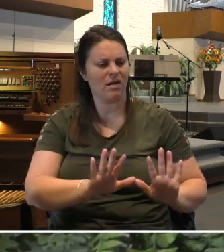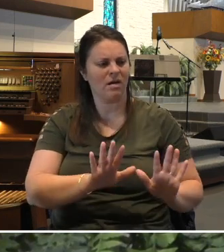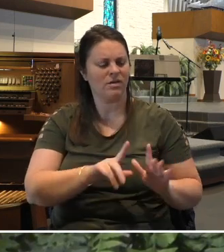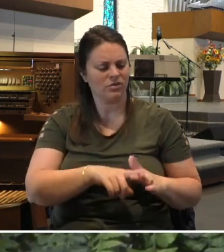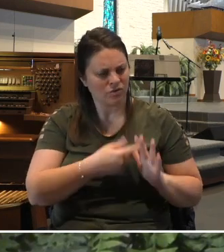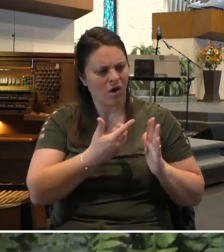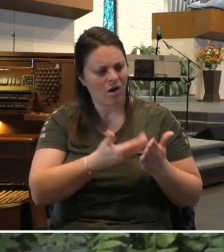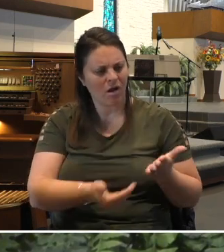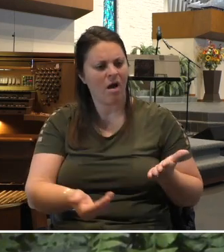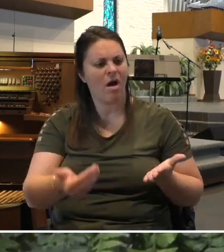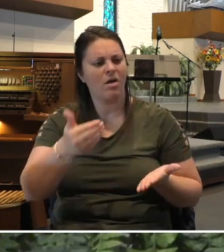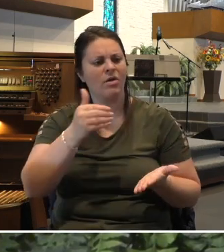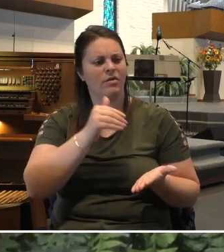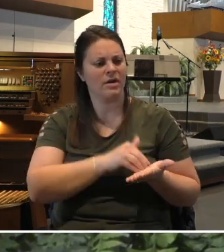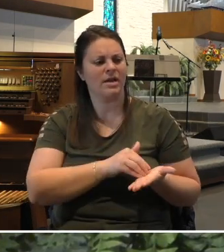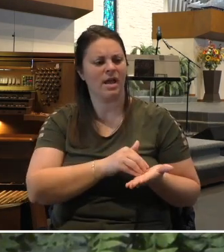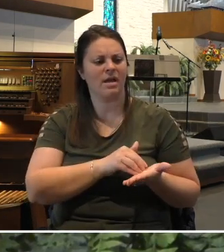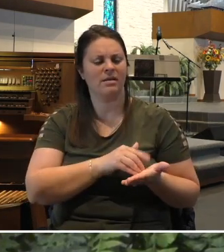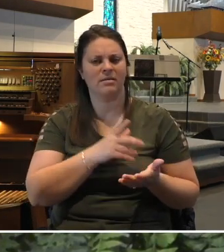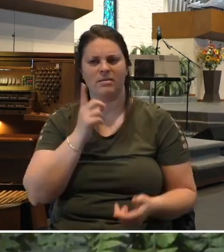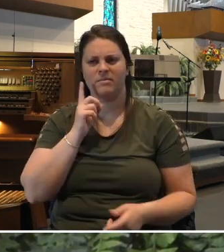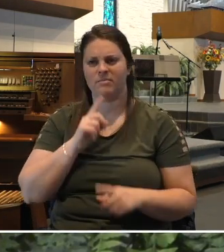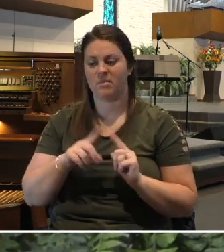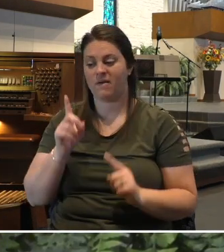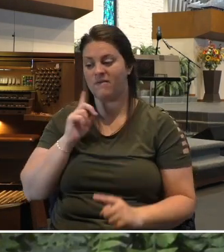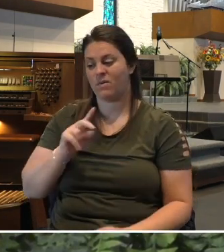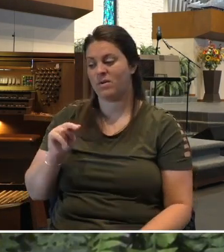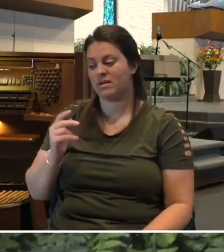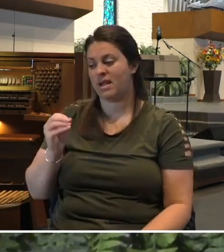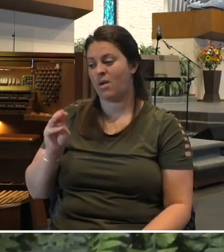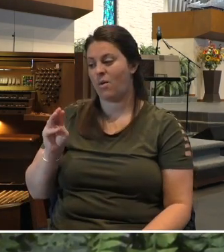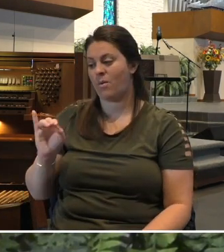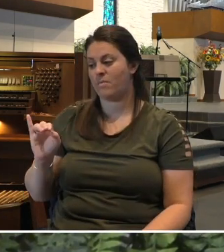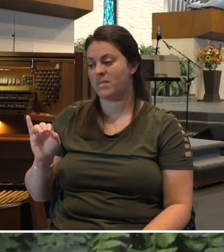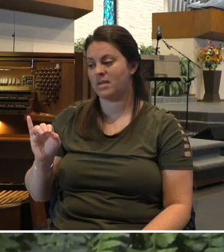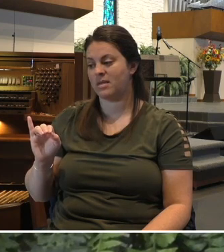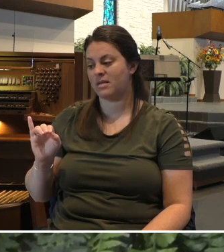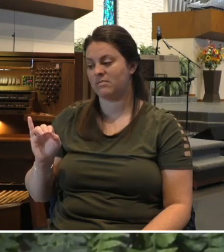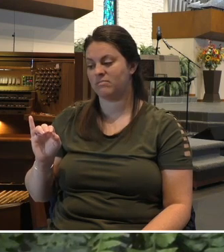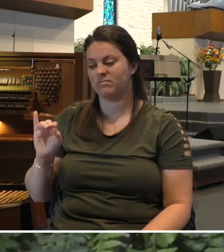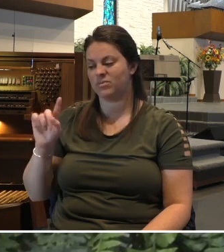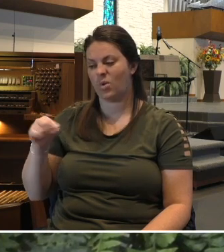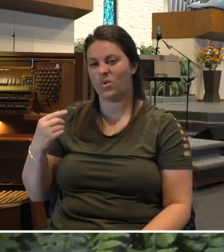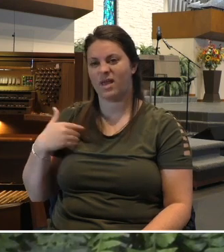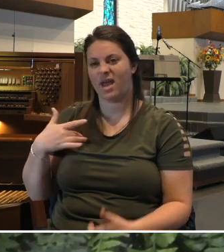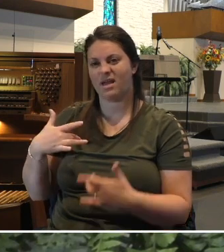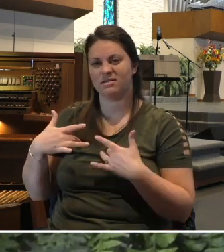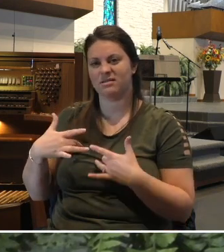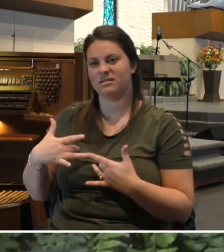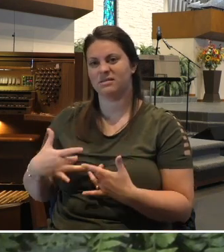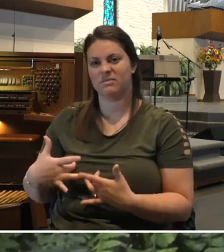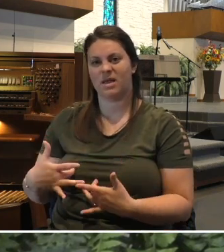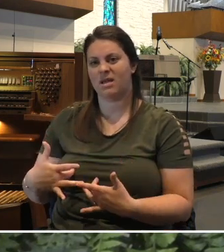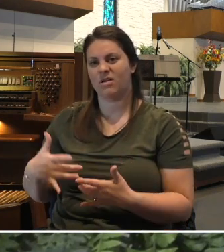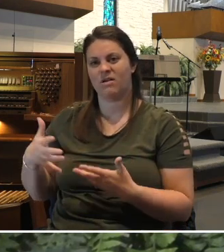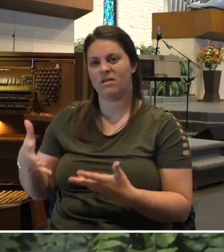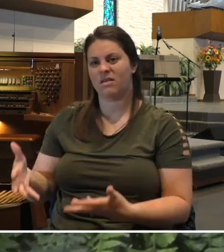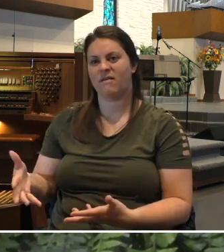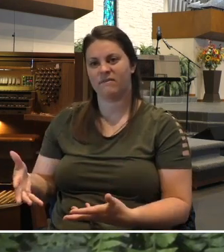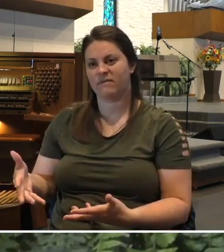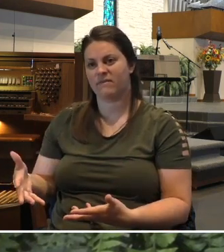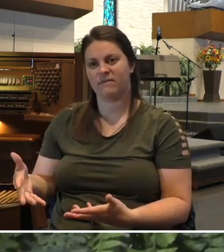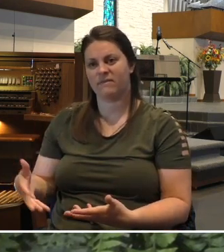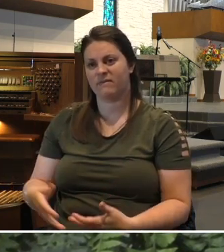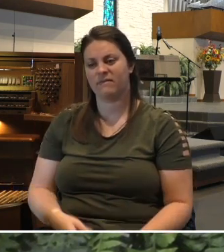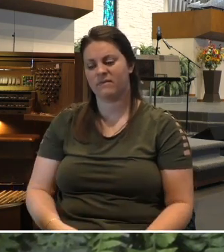But for her, the road had ended. For Naomi, only despair. Comfort, oh comfort my people. God